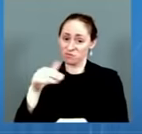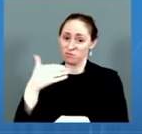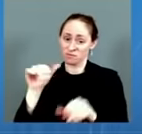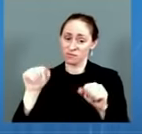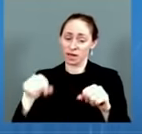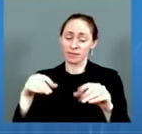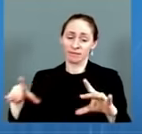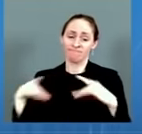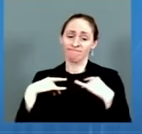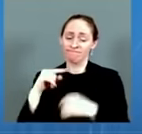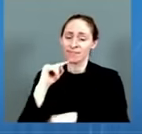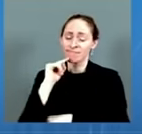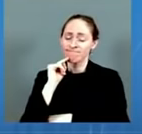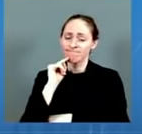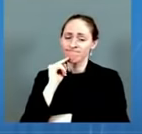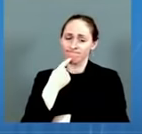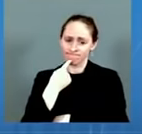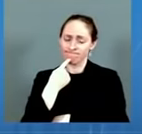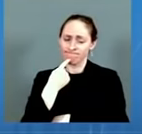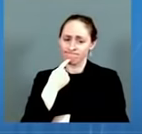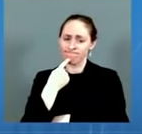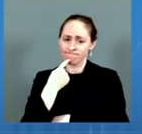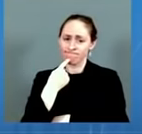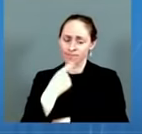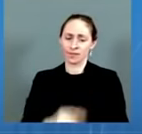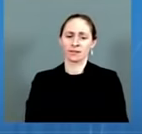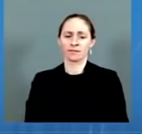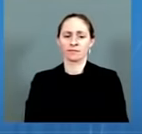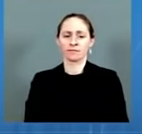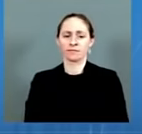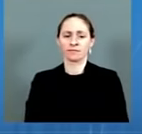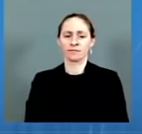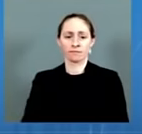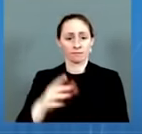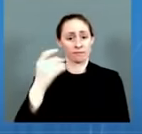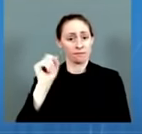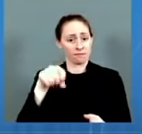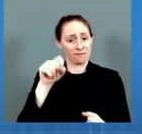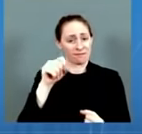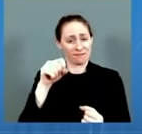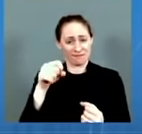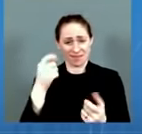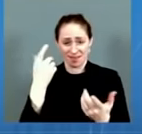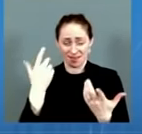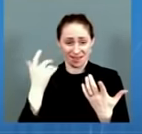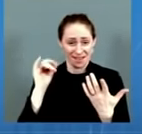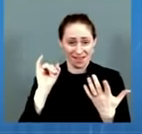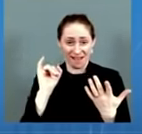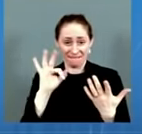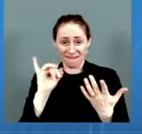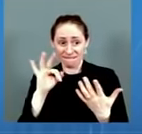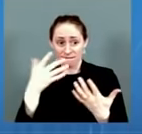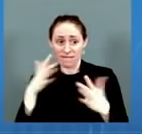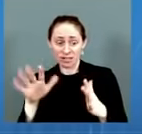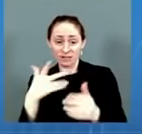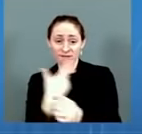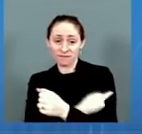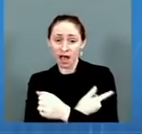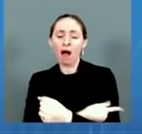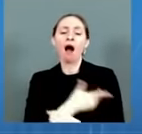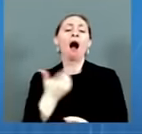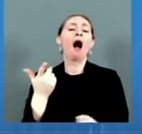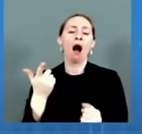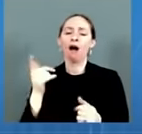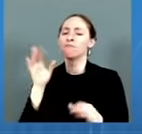dose. Taken together, these data emphasize the critical importance of boosters to optimize the